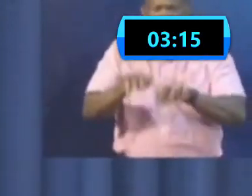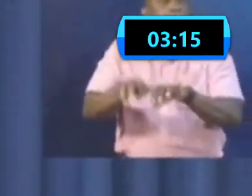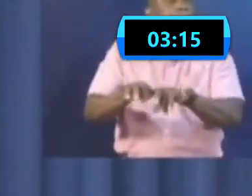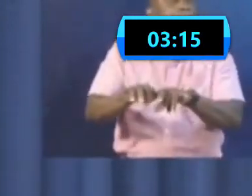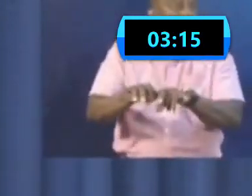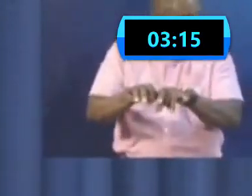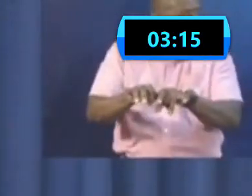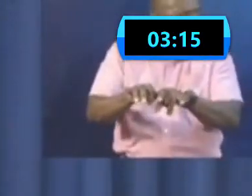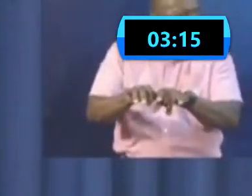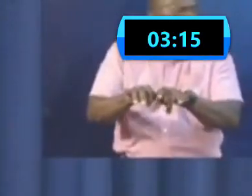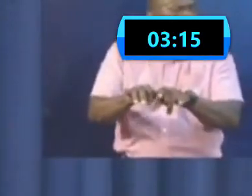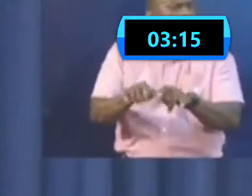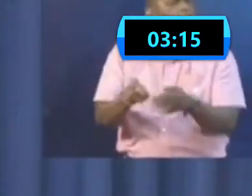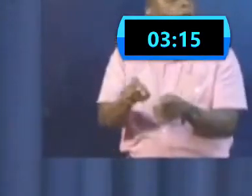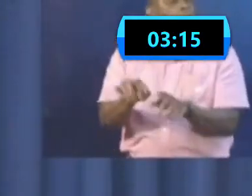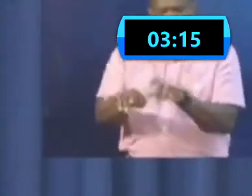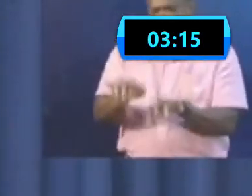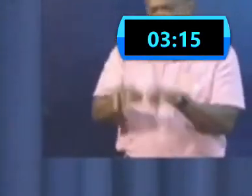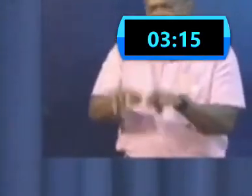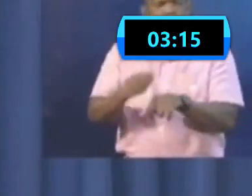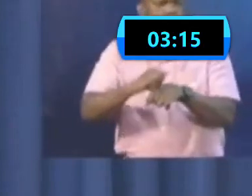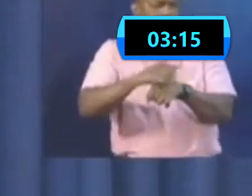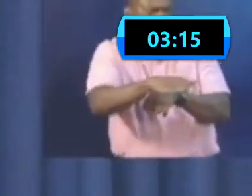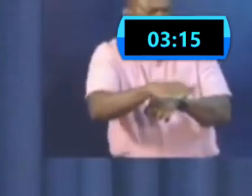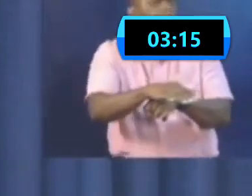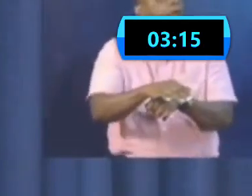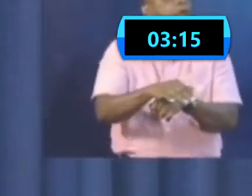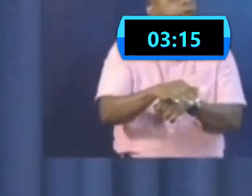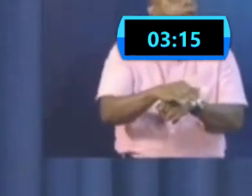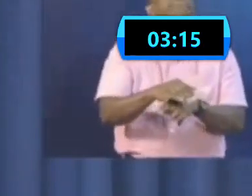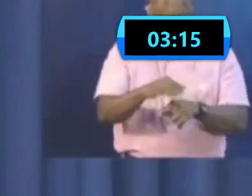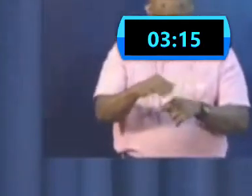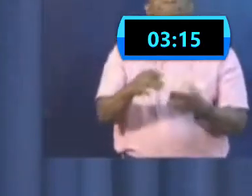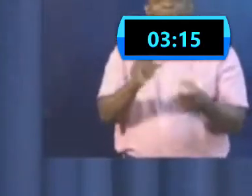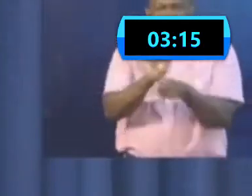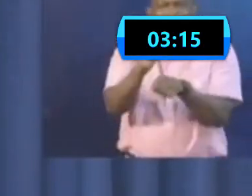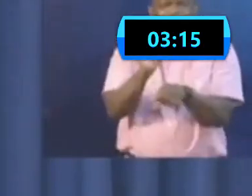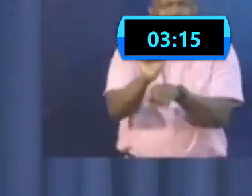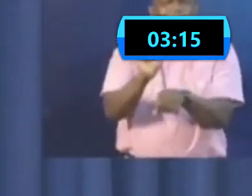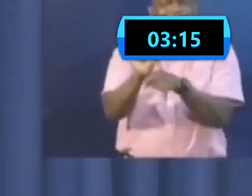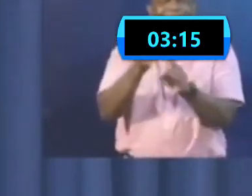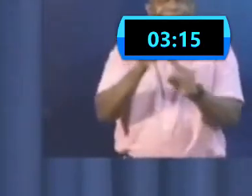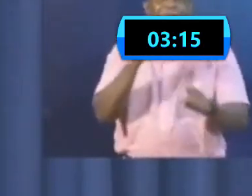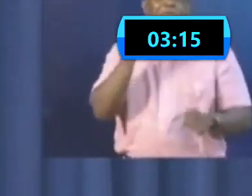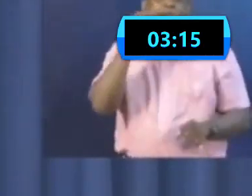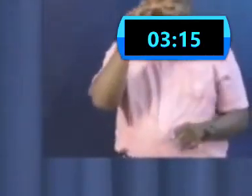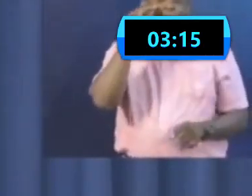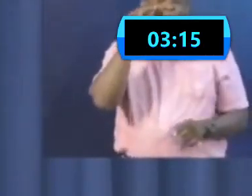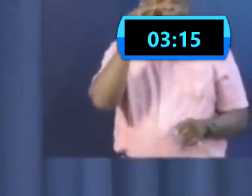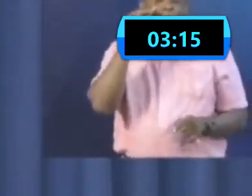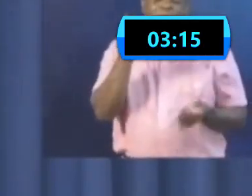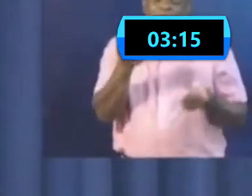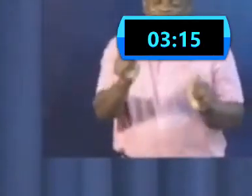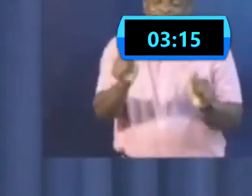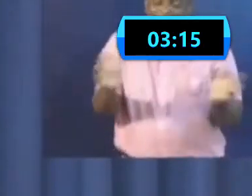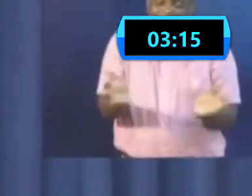we are preventing you from coming out to travel and to mix and to increase the numbers and to share facilities.